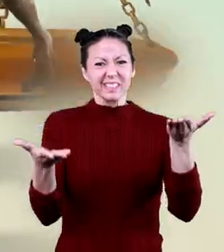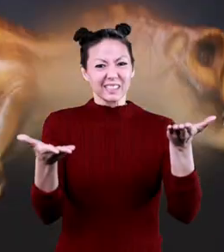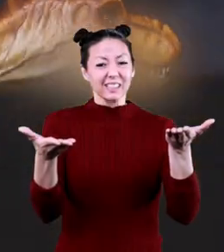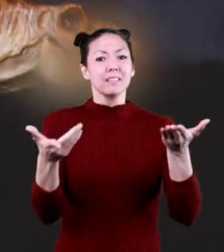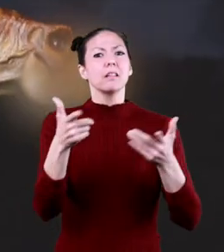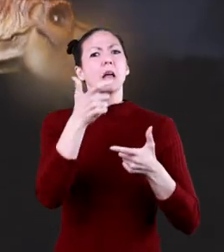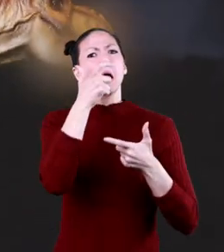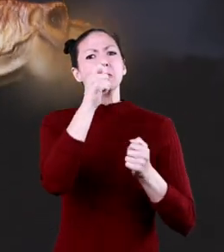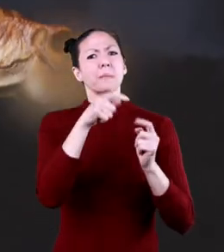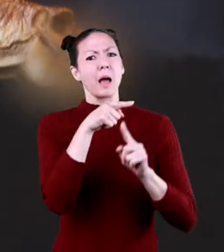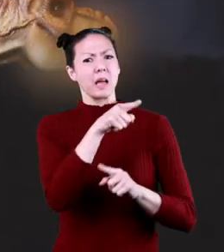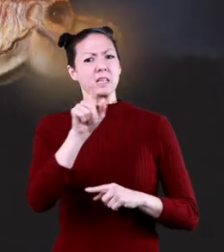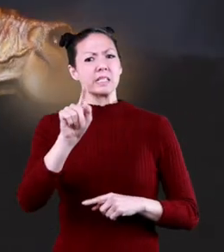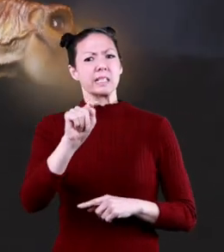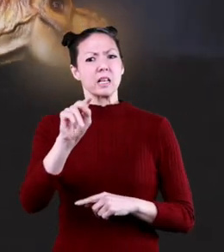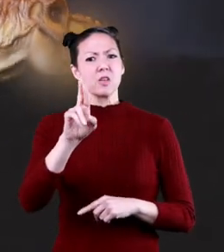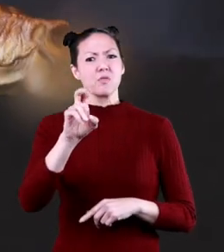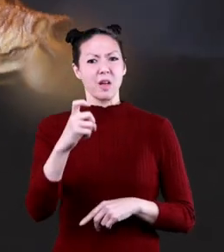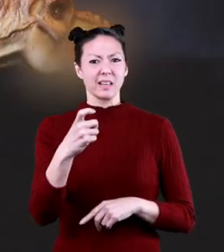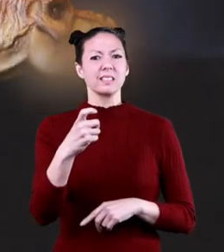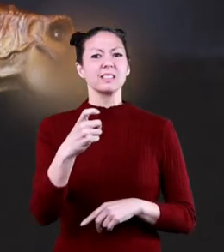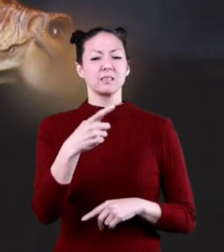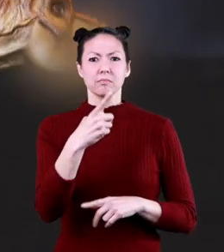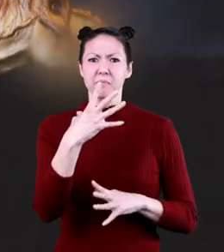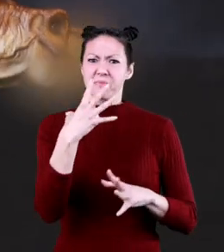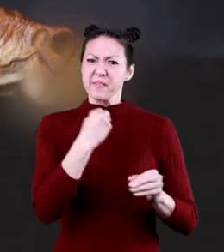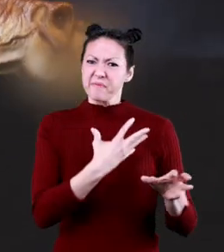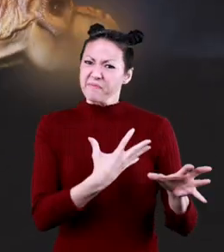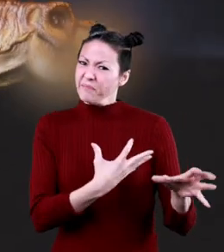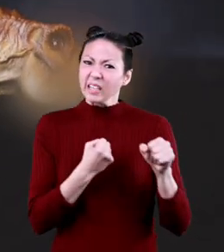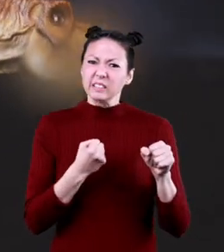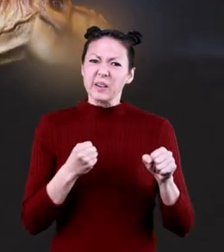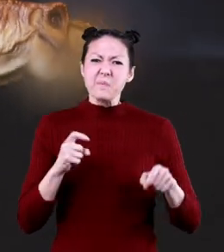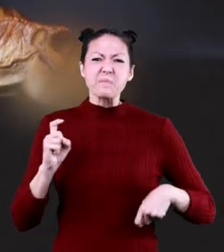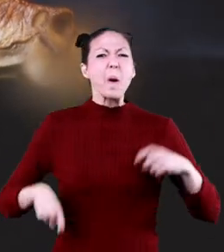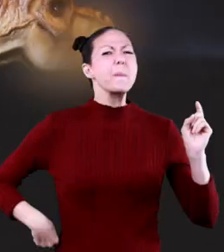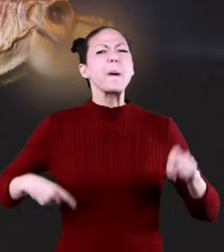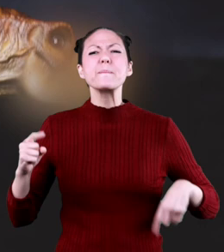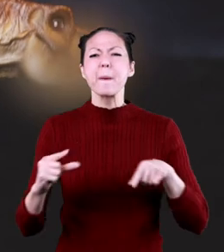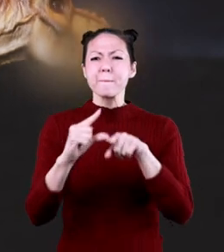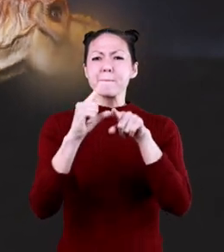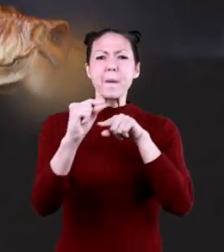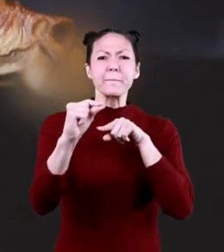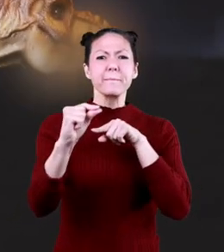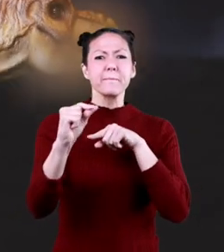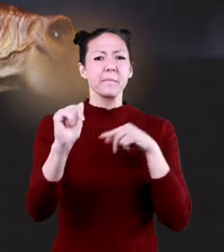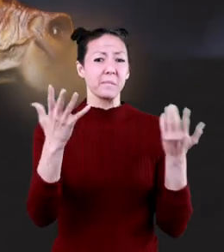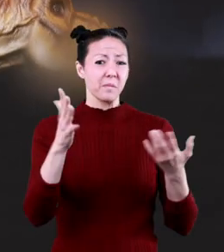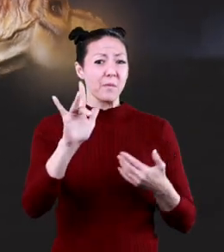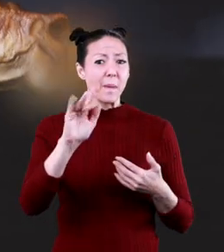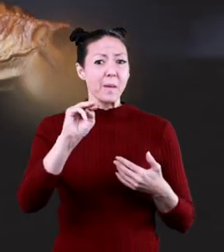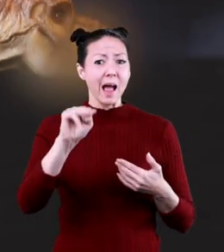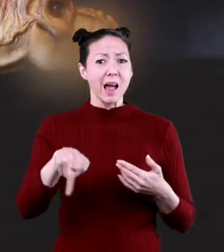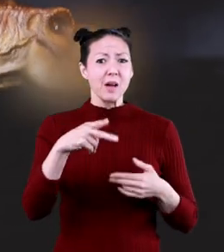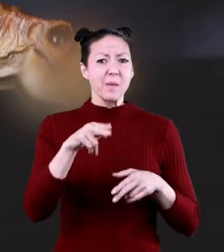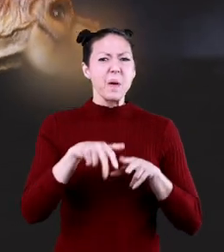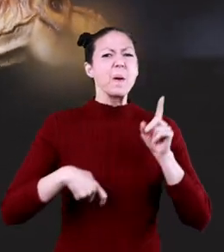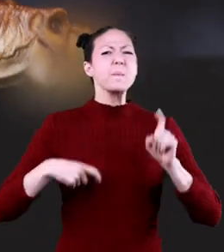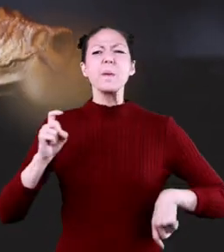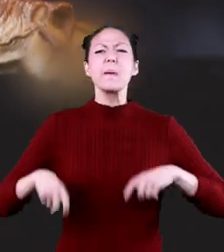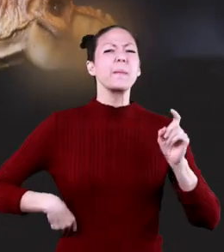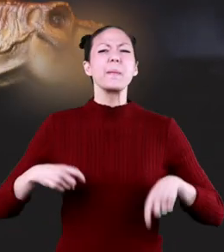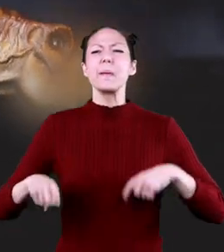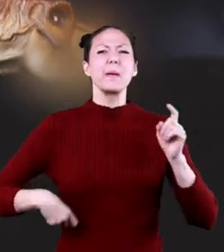Another interesting fact is that T-Rex was pretty fast for its large size, with speeds as fast as